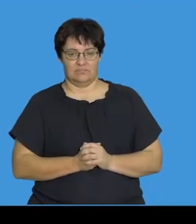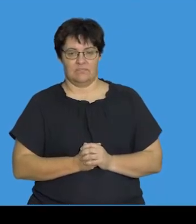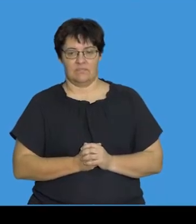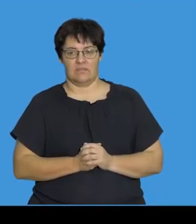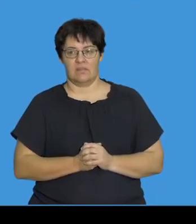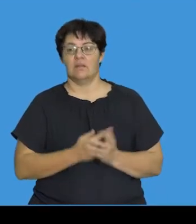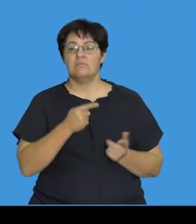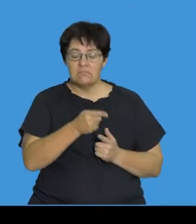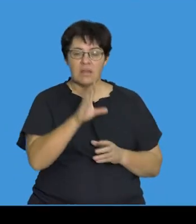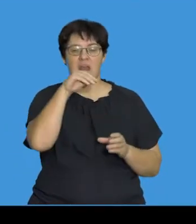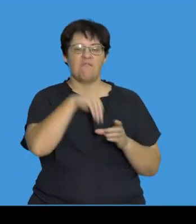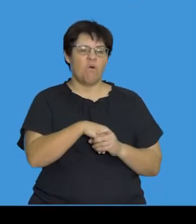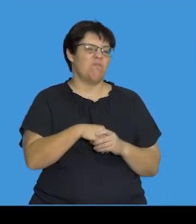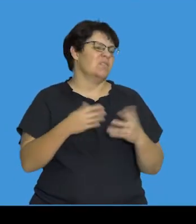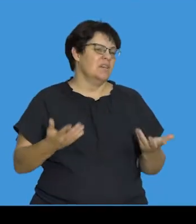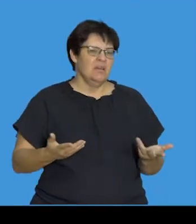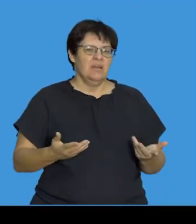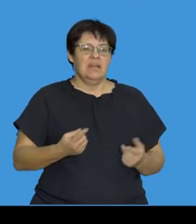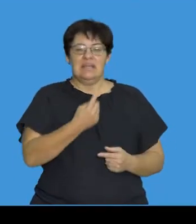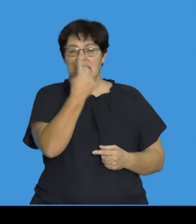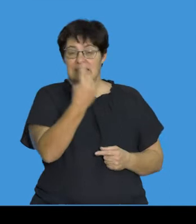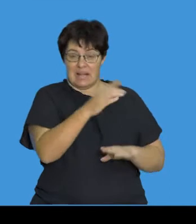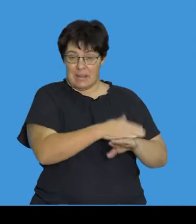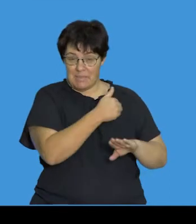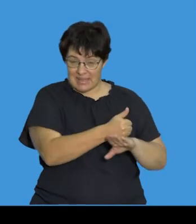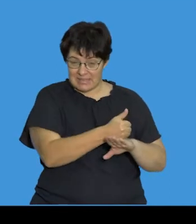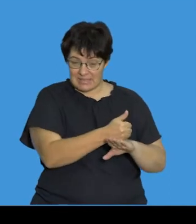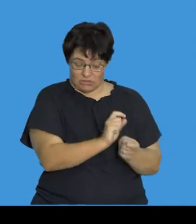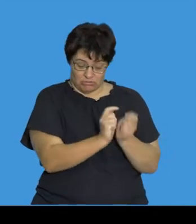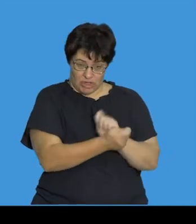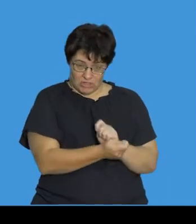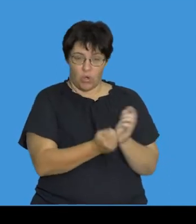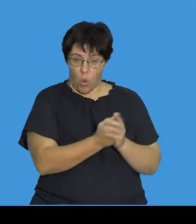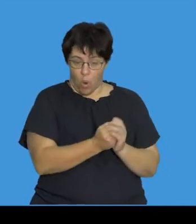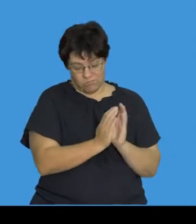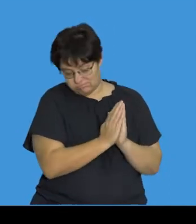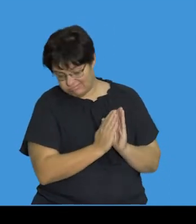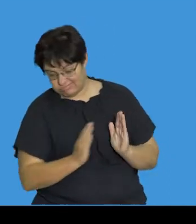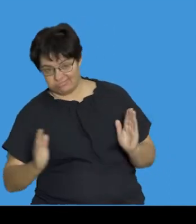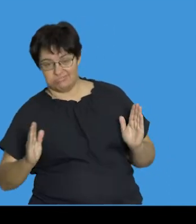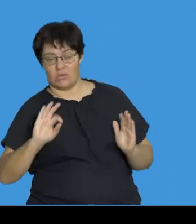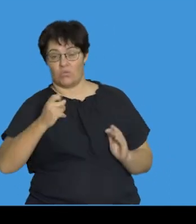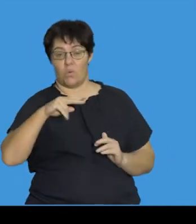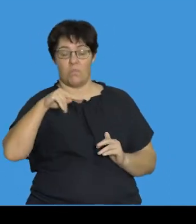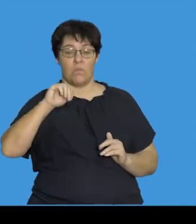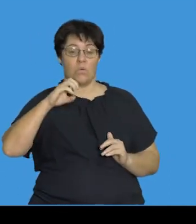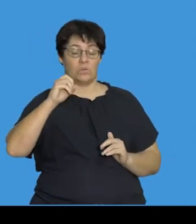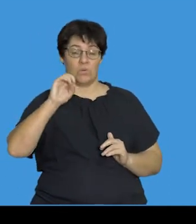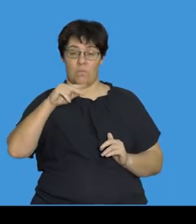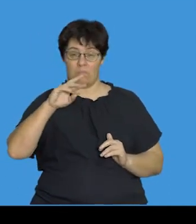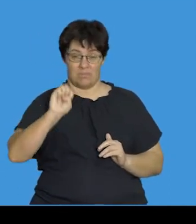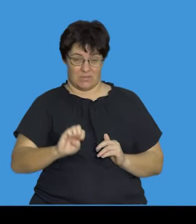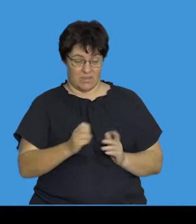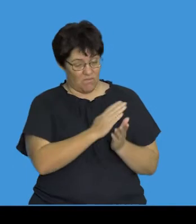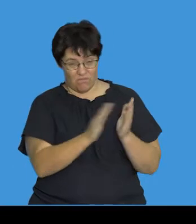So, mutations may involve anything from a single base being changed to an entire chromosome. And that